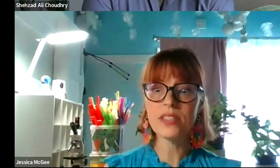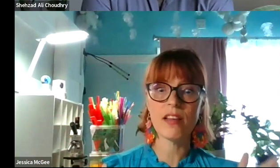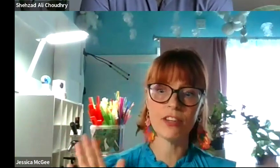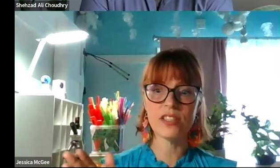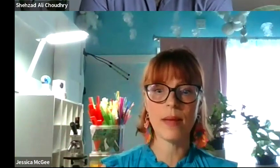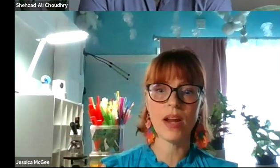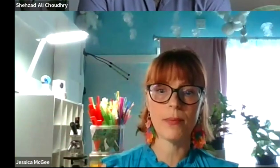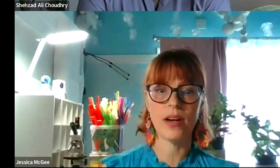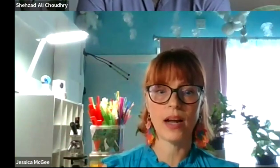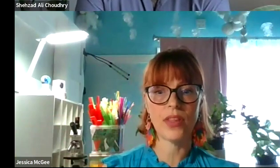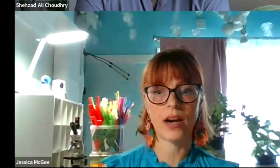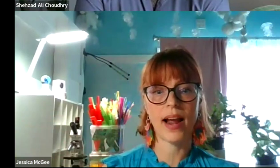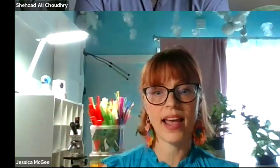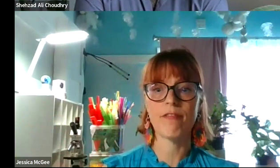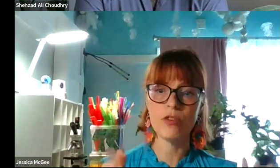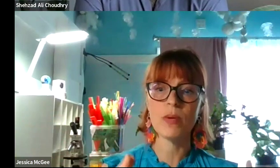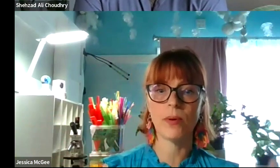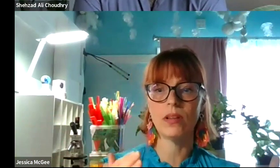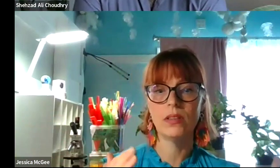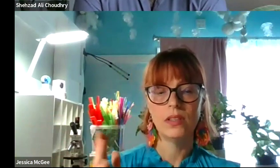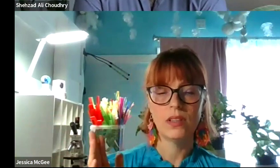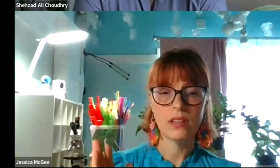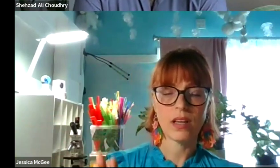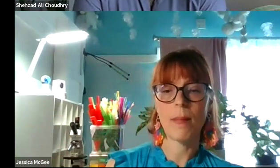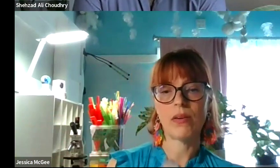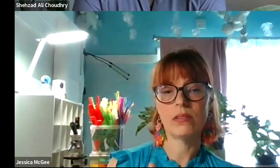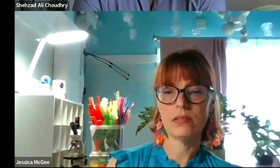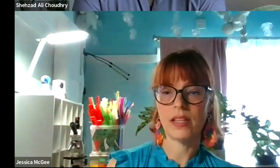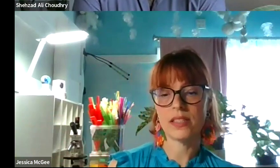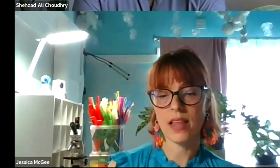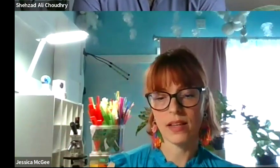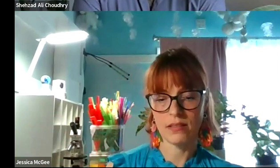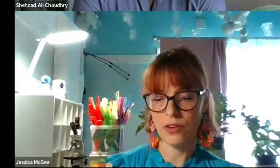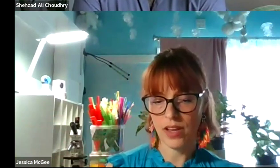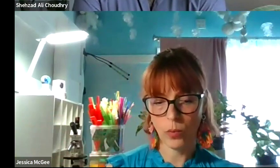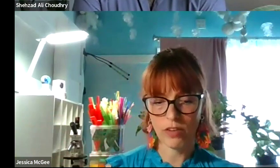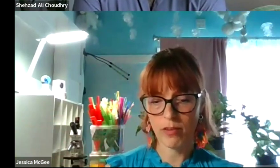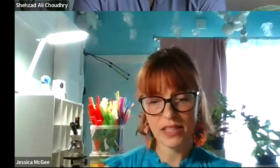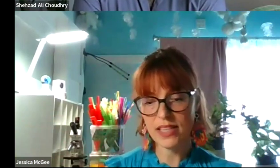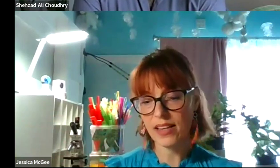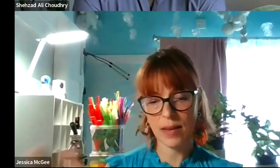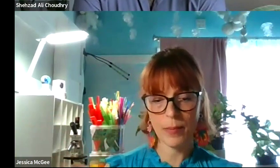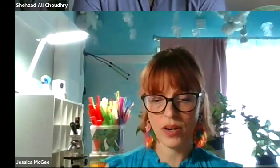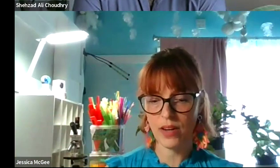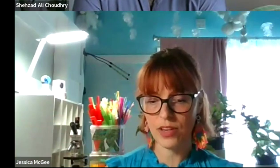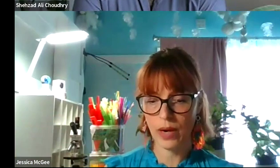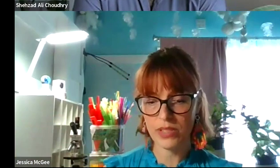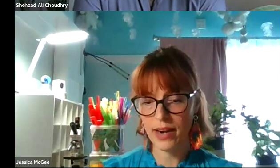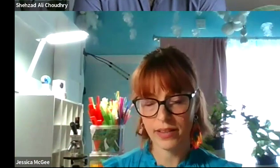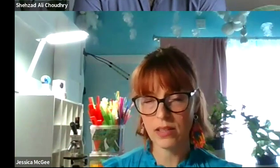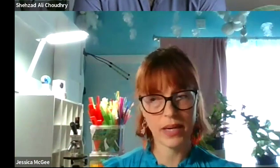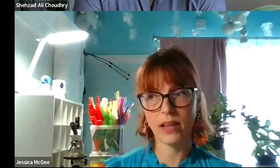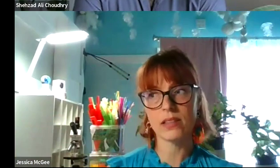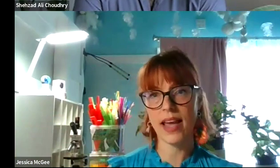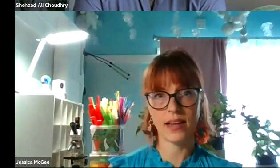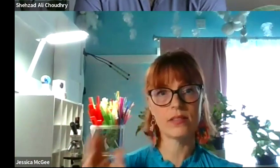great. And I will say the first time that I put it out there, I had a few people come out and say that, you know, they could work for me. The second time I put it out there when